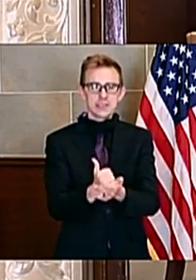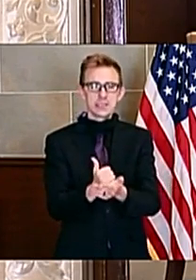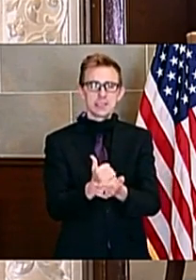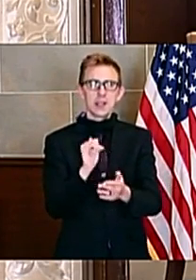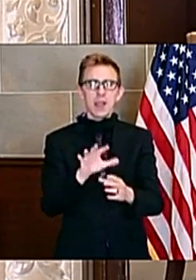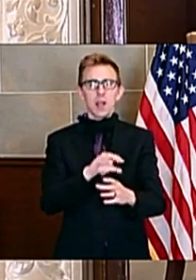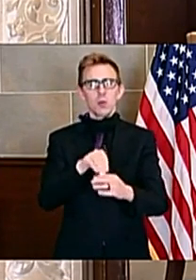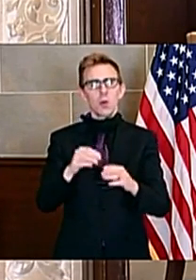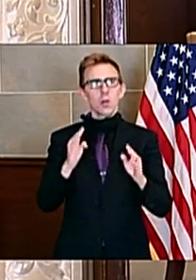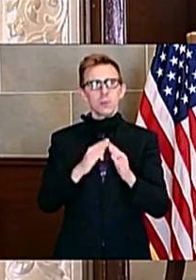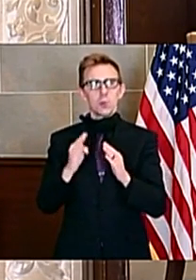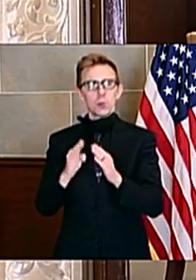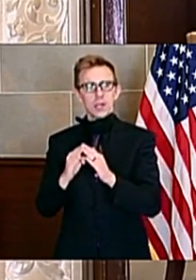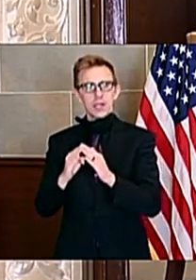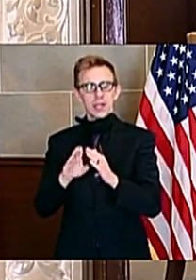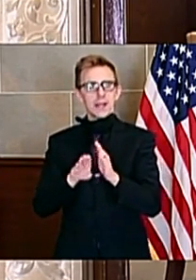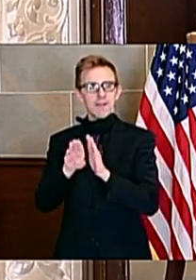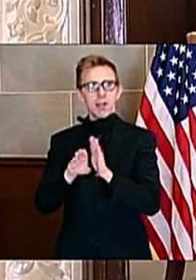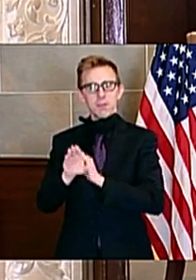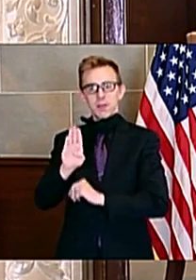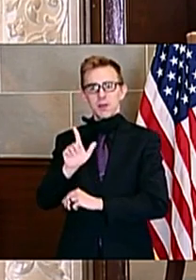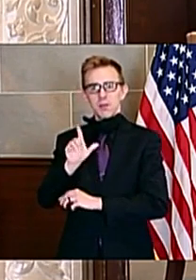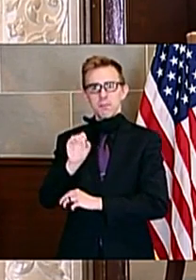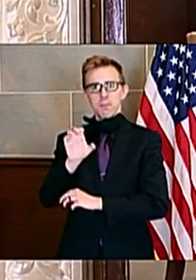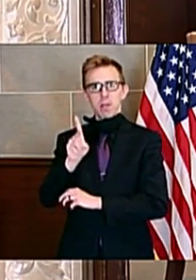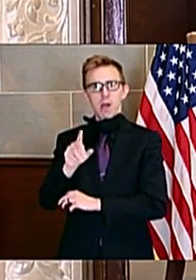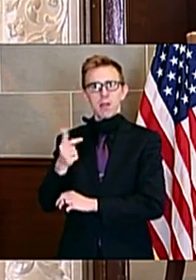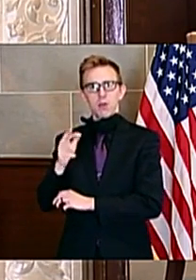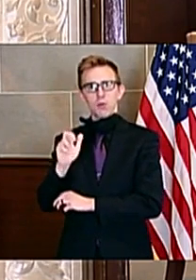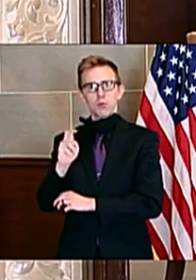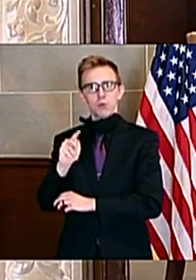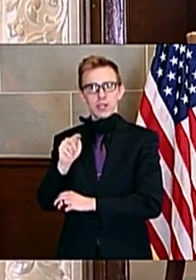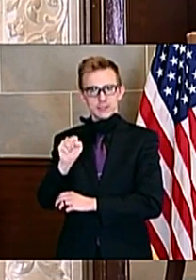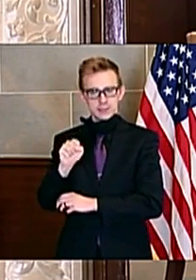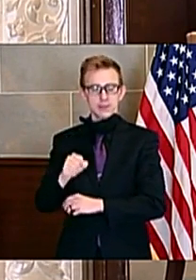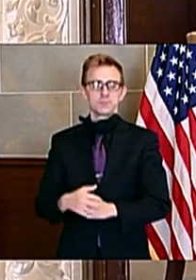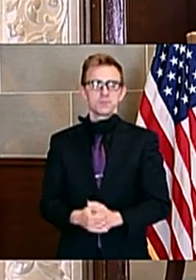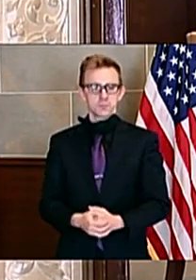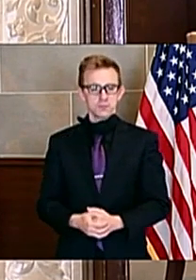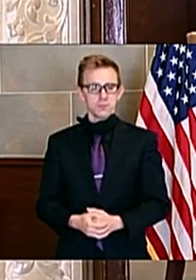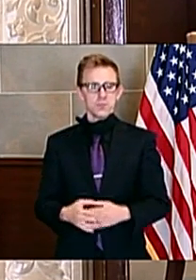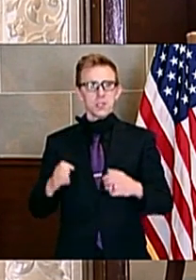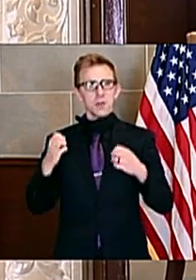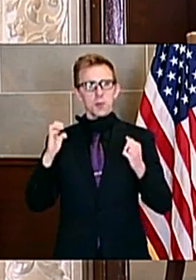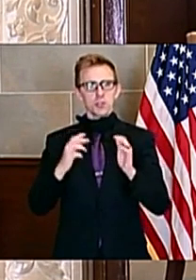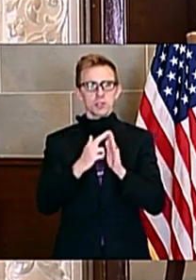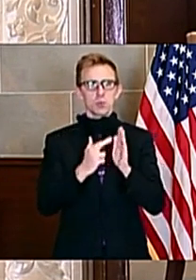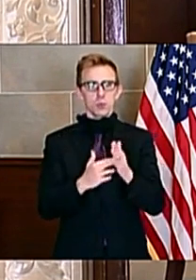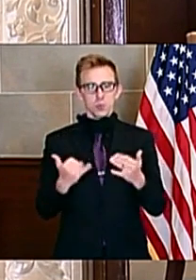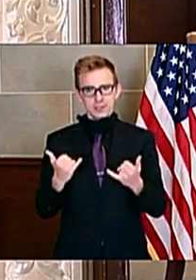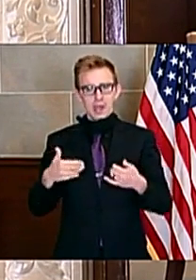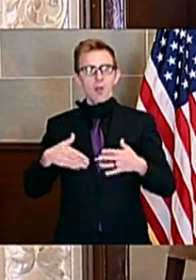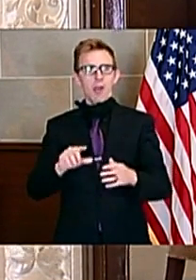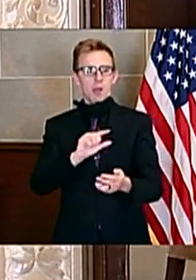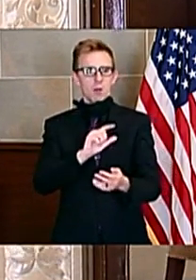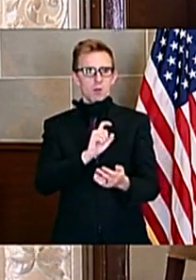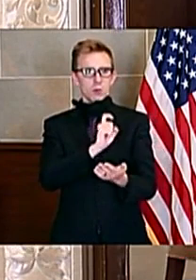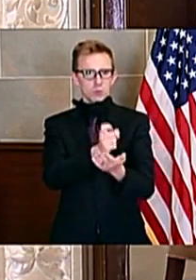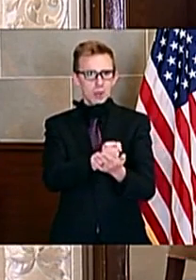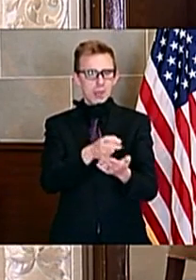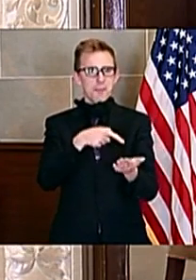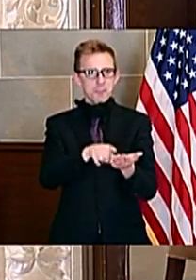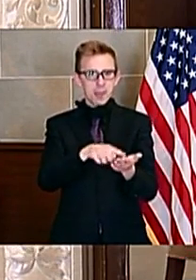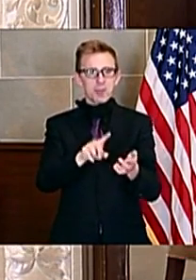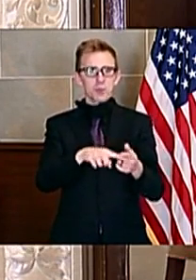as community development block grants. Existing emergency regulations allow for grant payments to providers